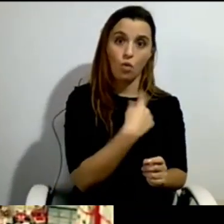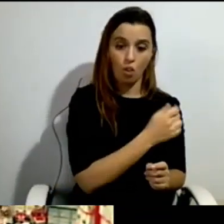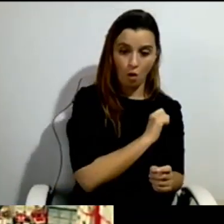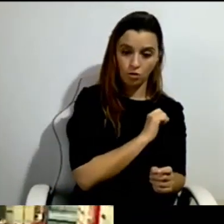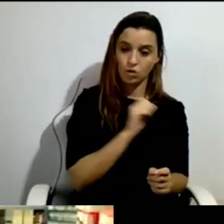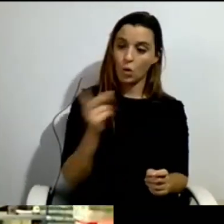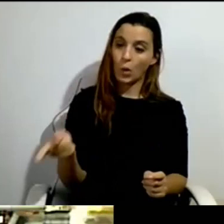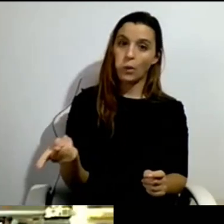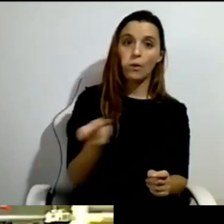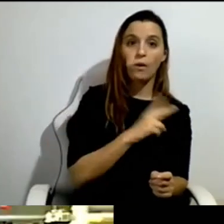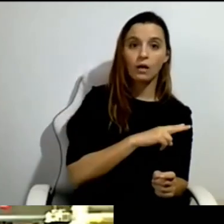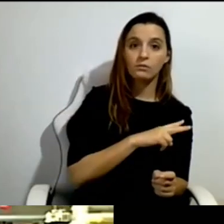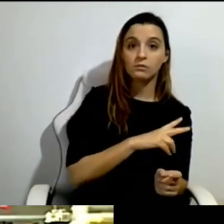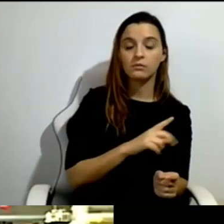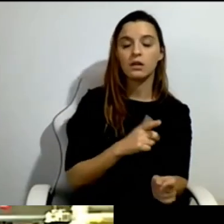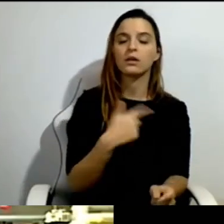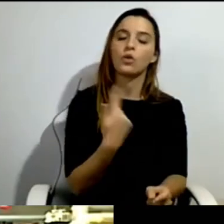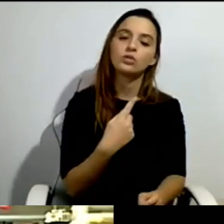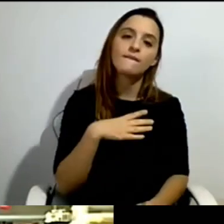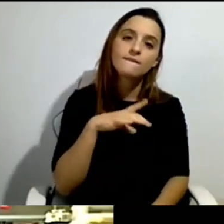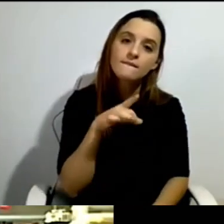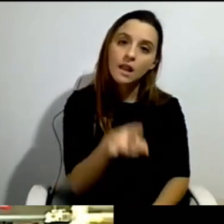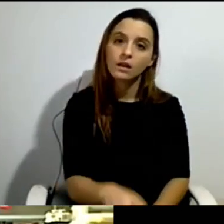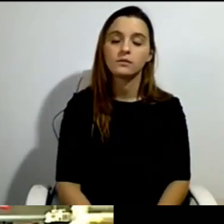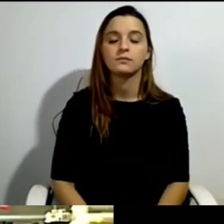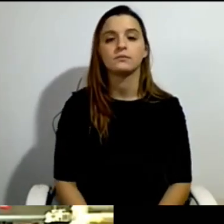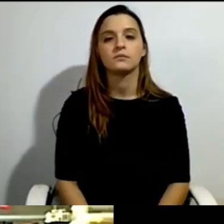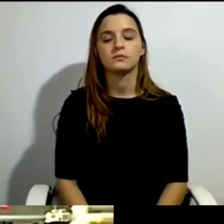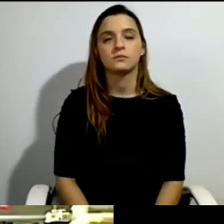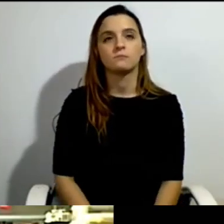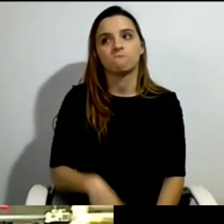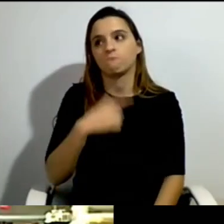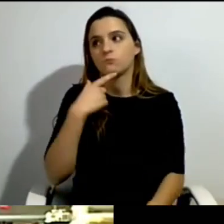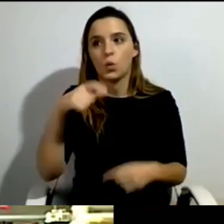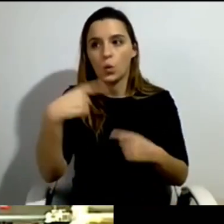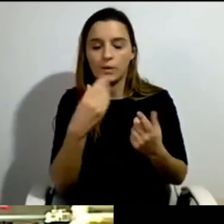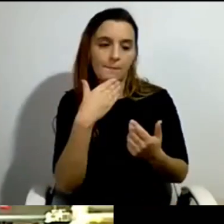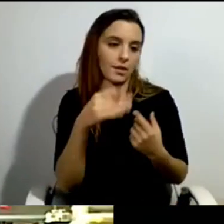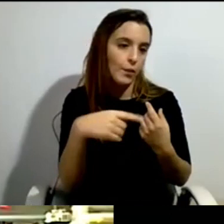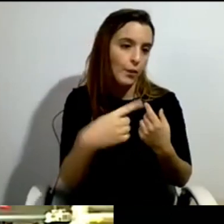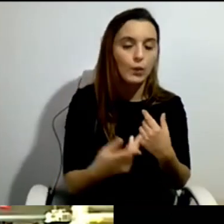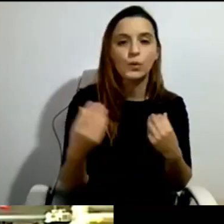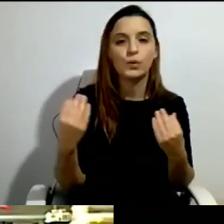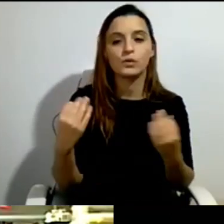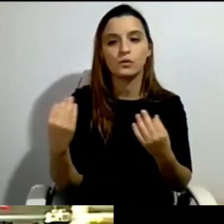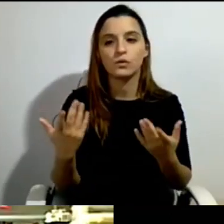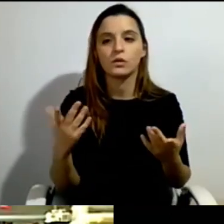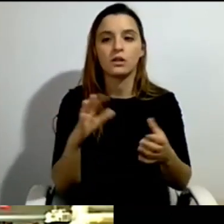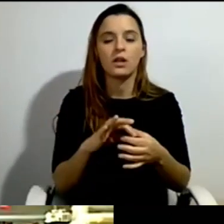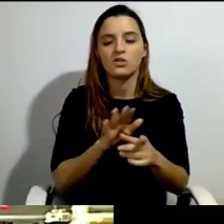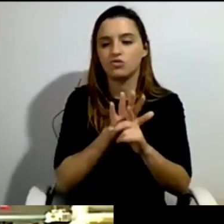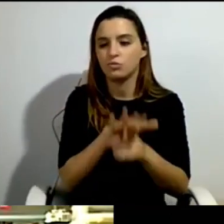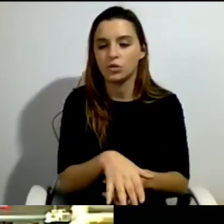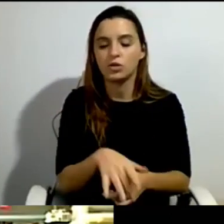Then we had a lot of other demands. We worked also for anti-discrimination law and for access to public transportation and so on.